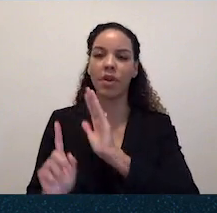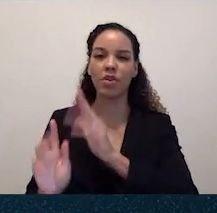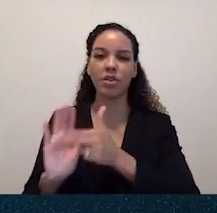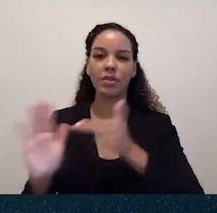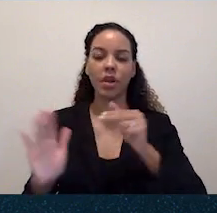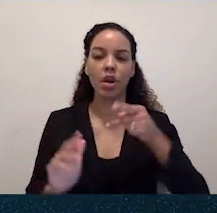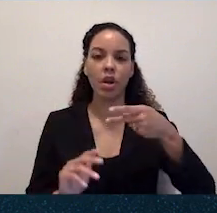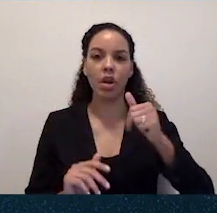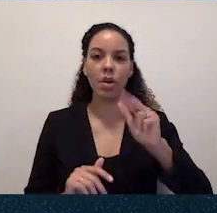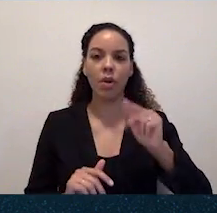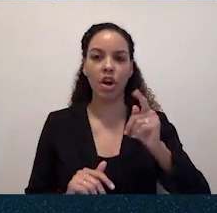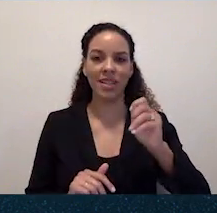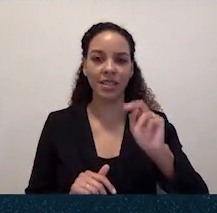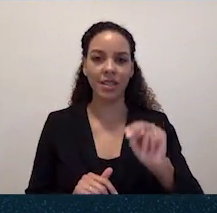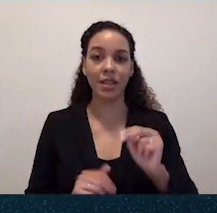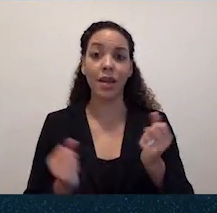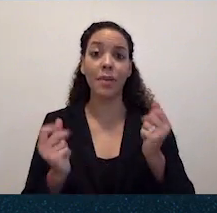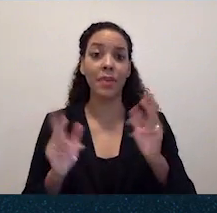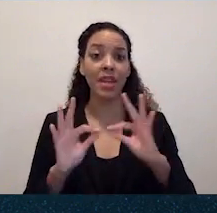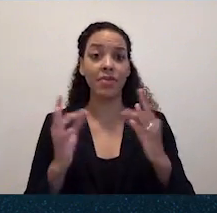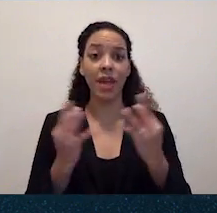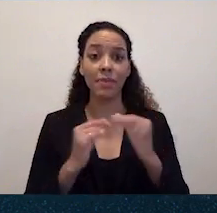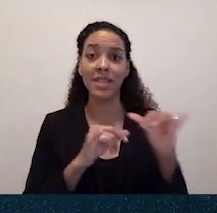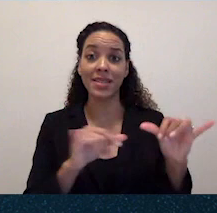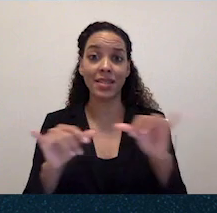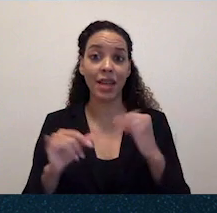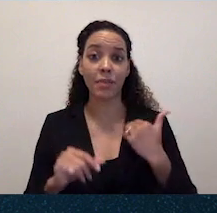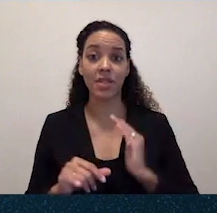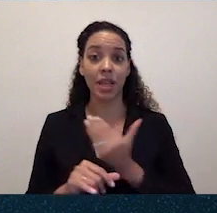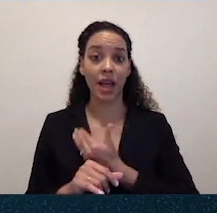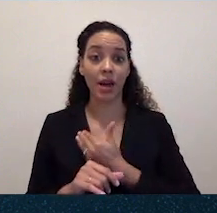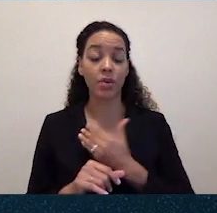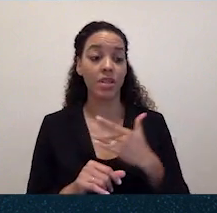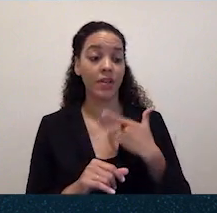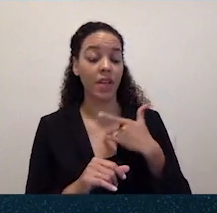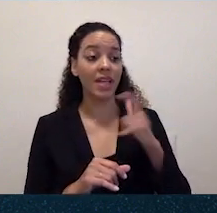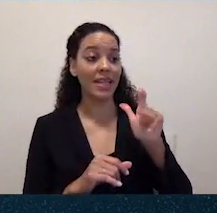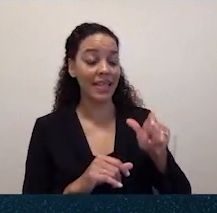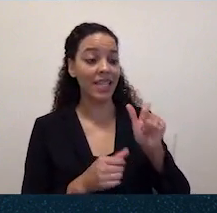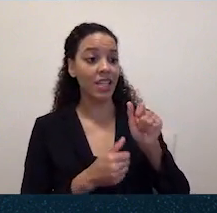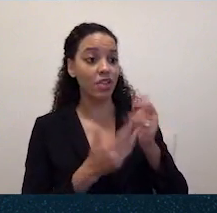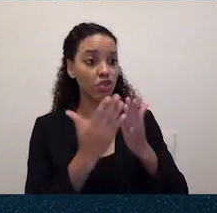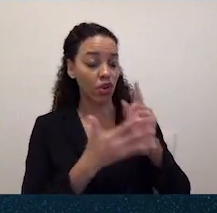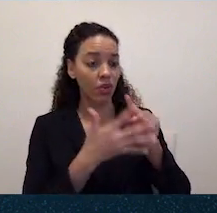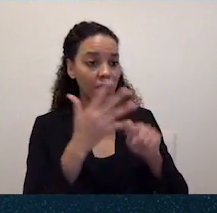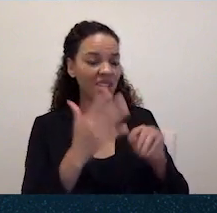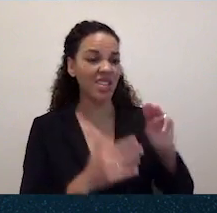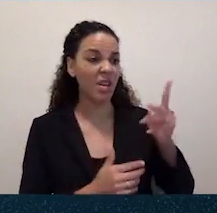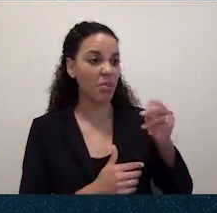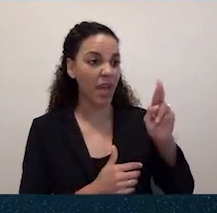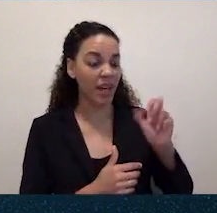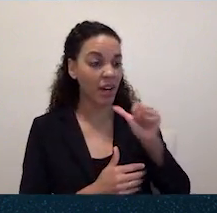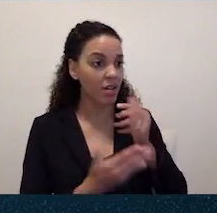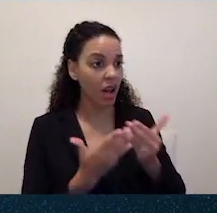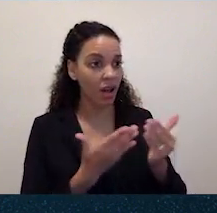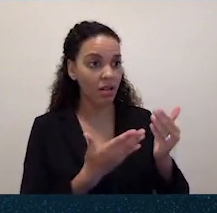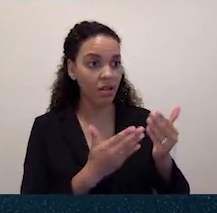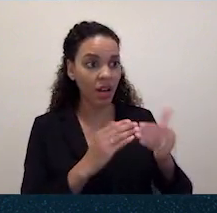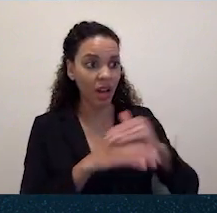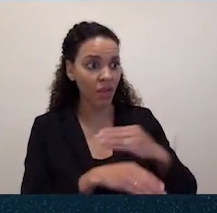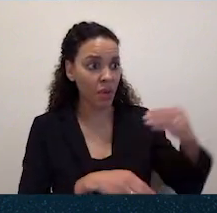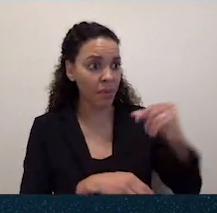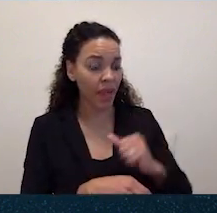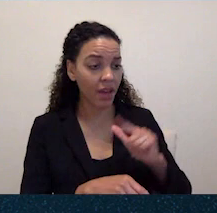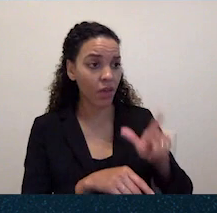families like ours, realizing often only when they need the services the most, that Medicare doesn't cover long-term services for aging